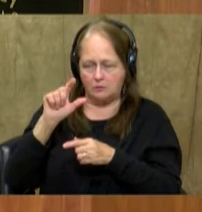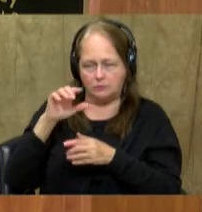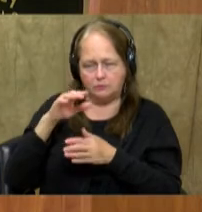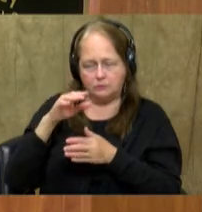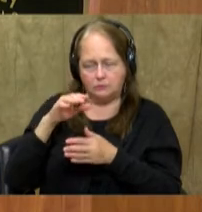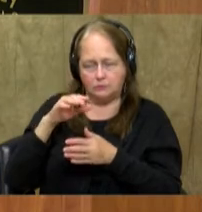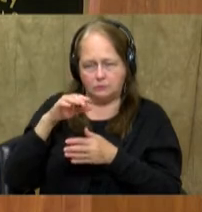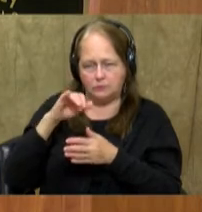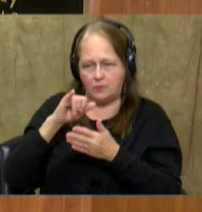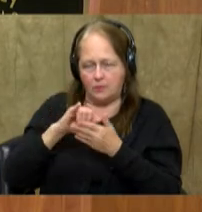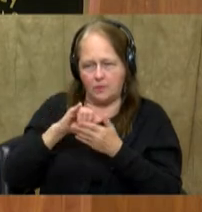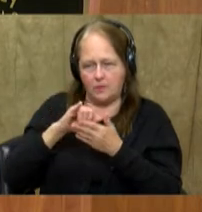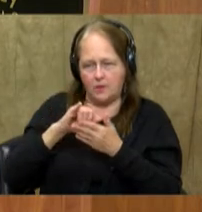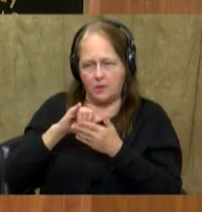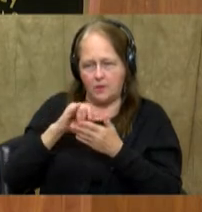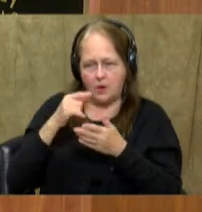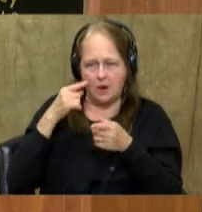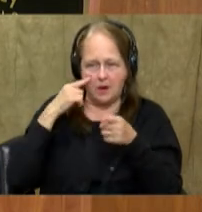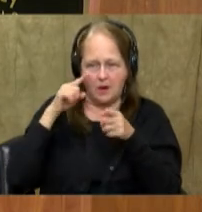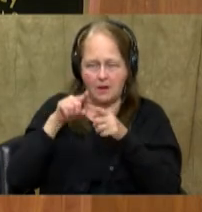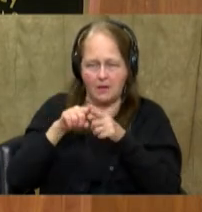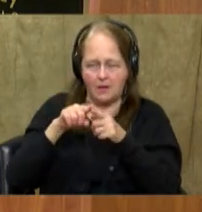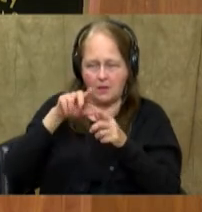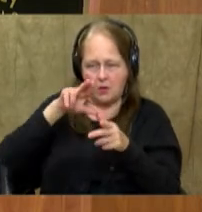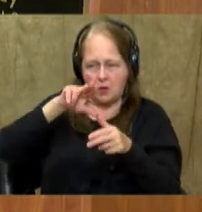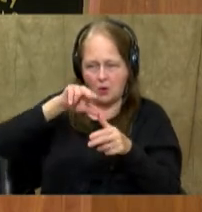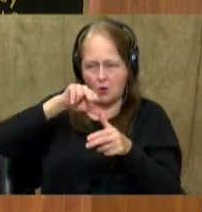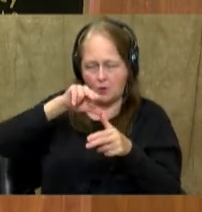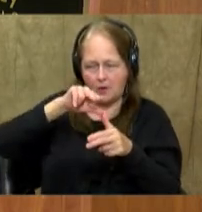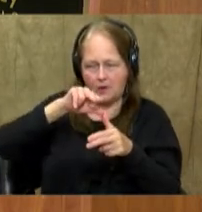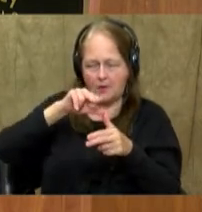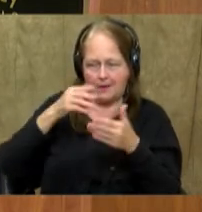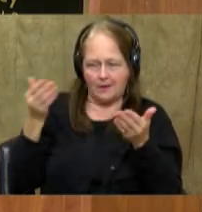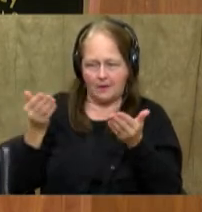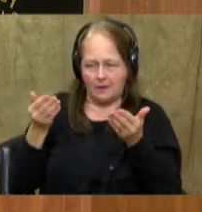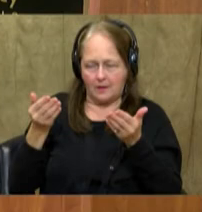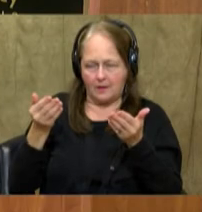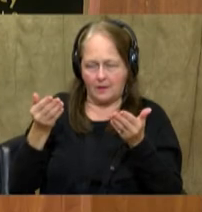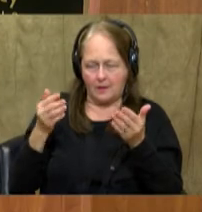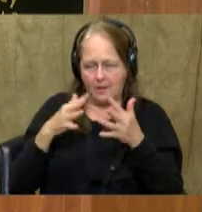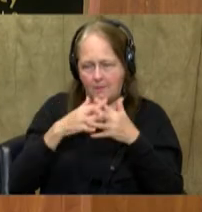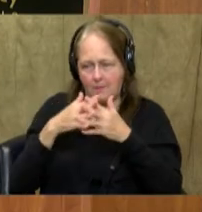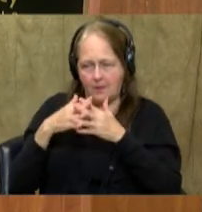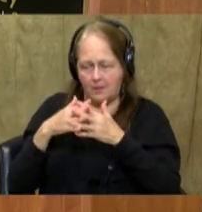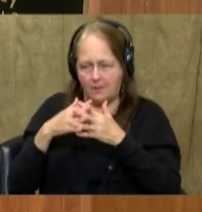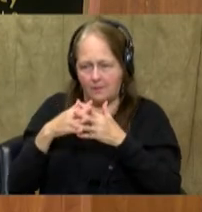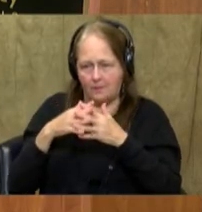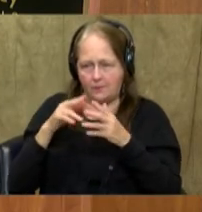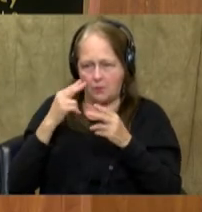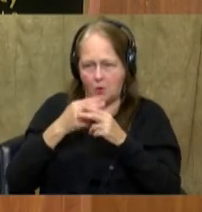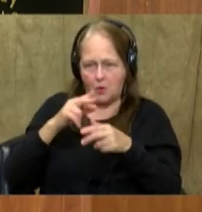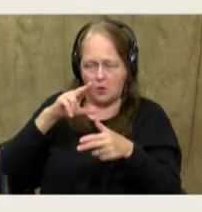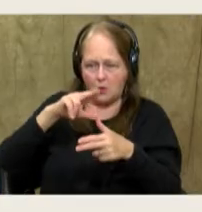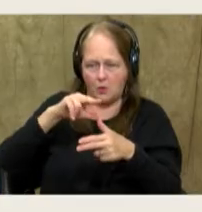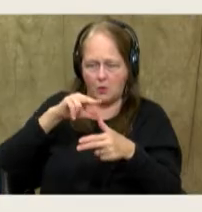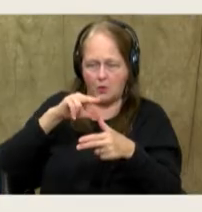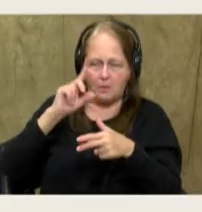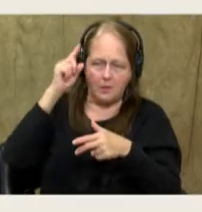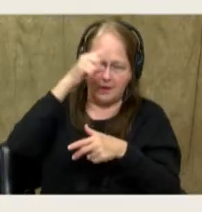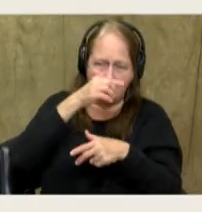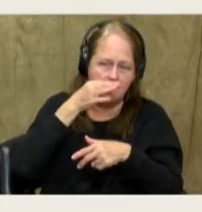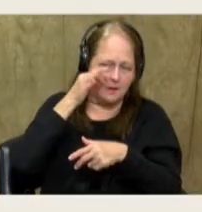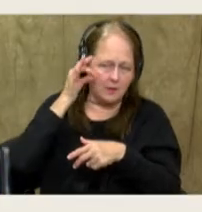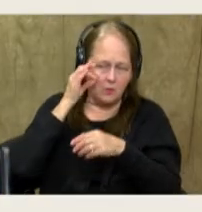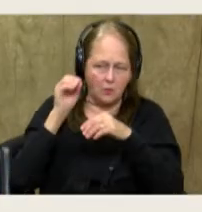Ocean. We know what a cyclone is. We just don't call it a cyclone here in Alabama. We call them hurricanes, as they're known in the Atlantic.